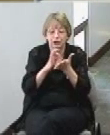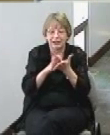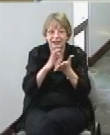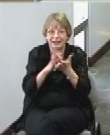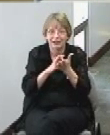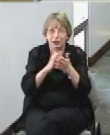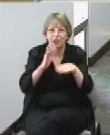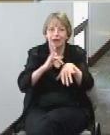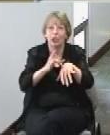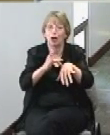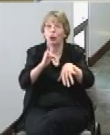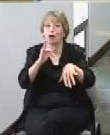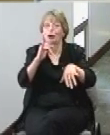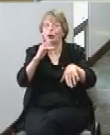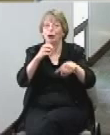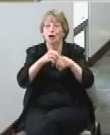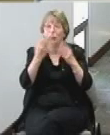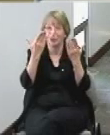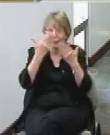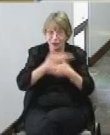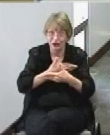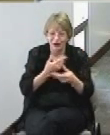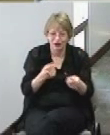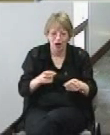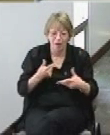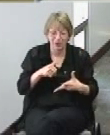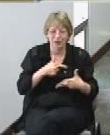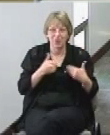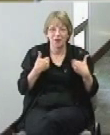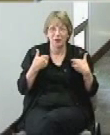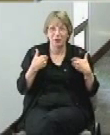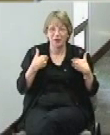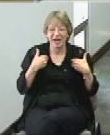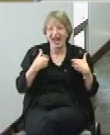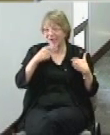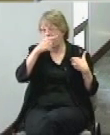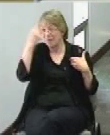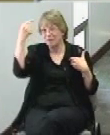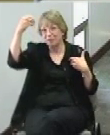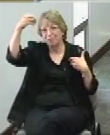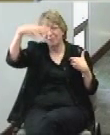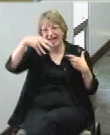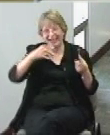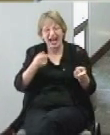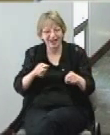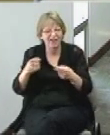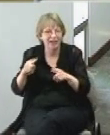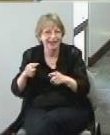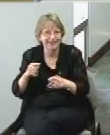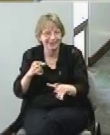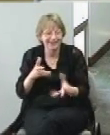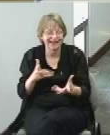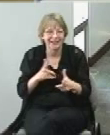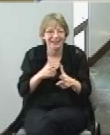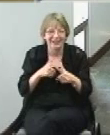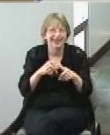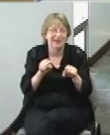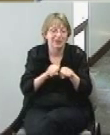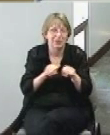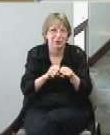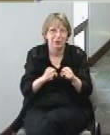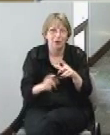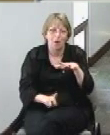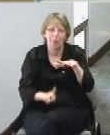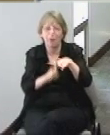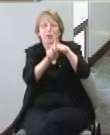glow in the dark and so when we have our black light events that the shoes will really stand out